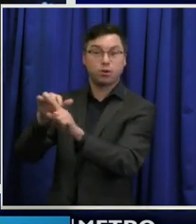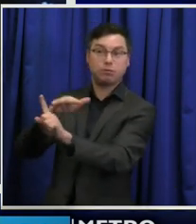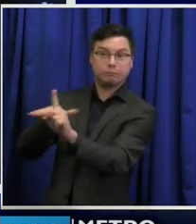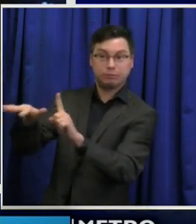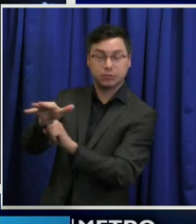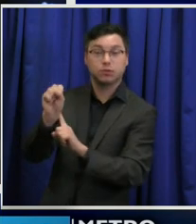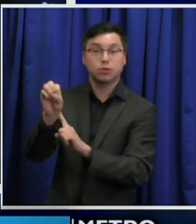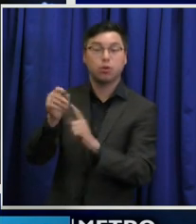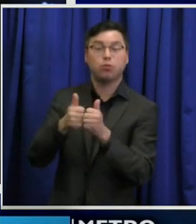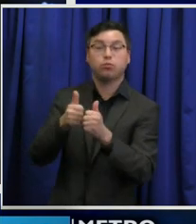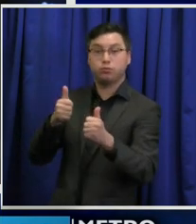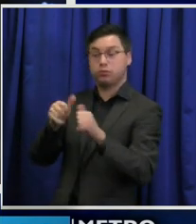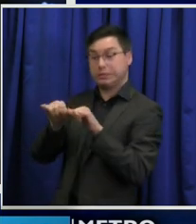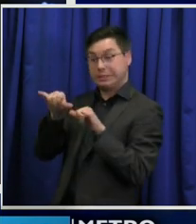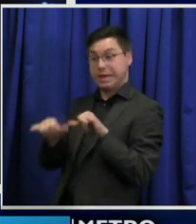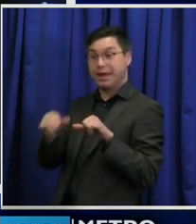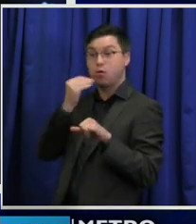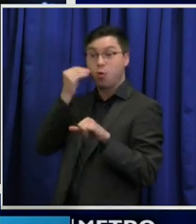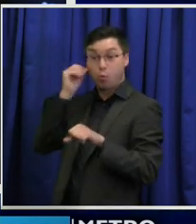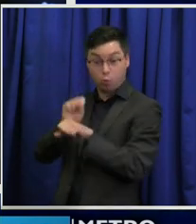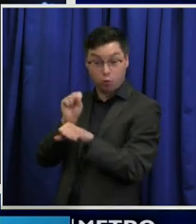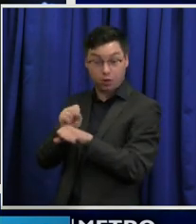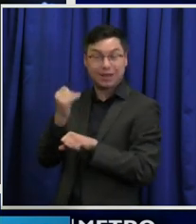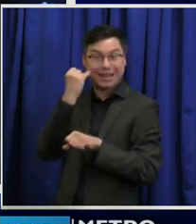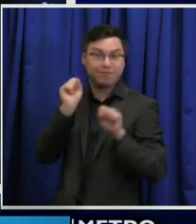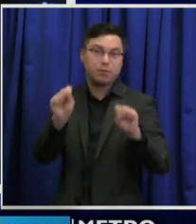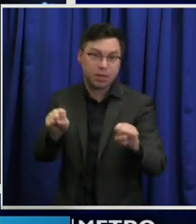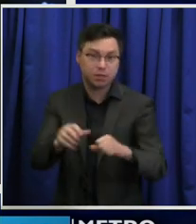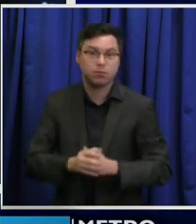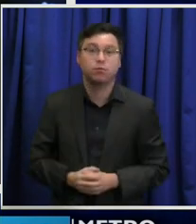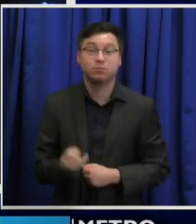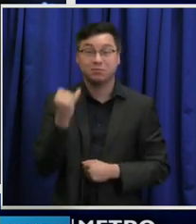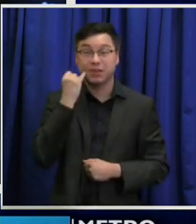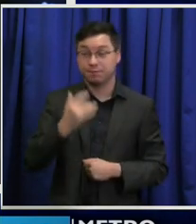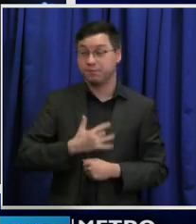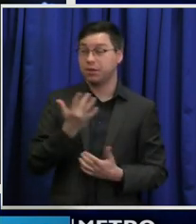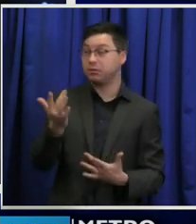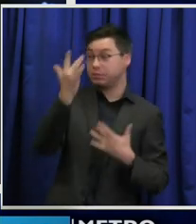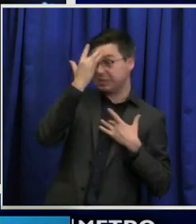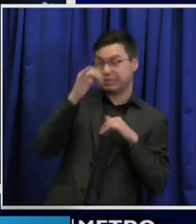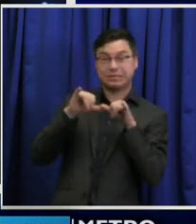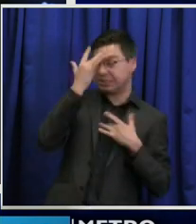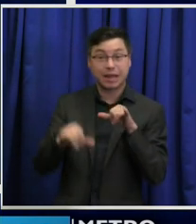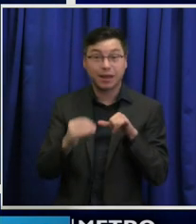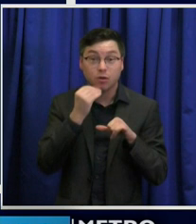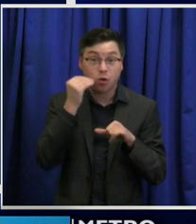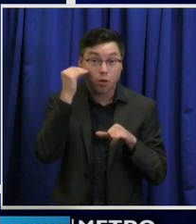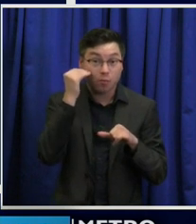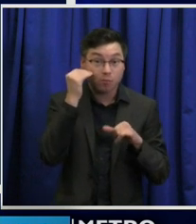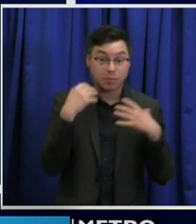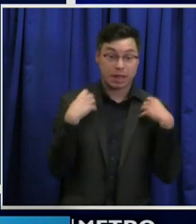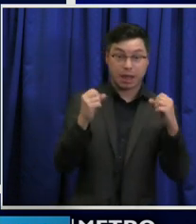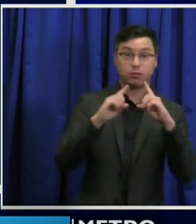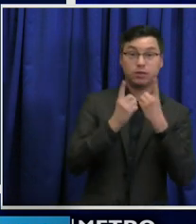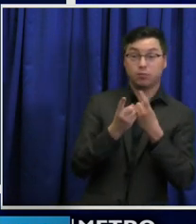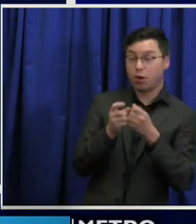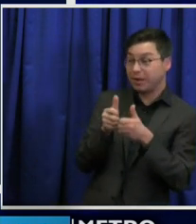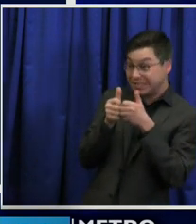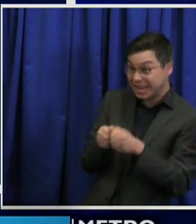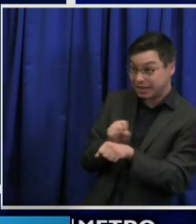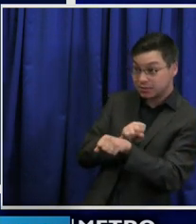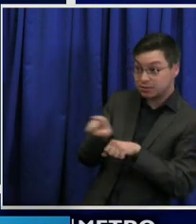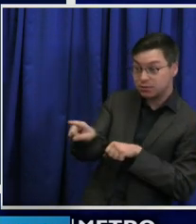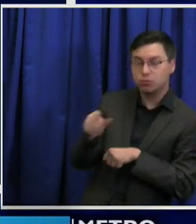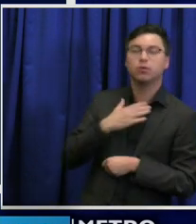when possible. Now, if you're feeling sick, please stay home. And if you get a call or text from the health department, please cooperate and